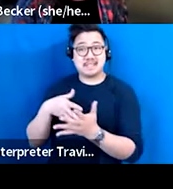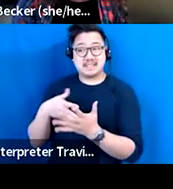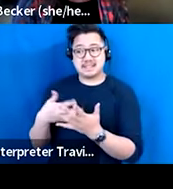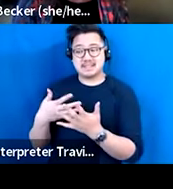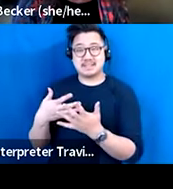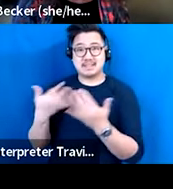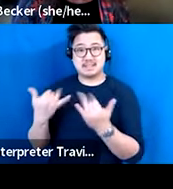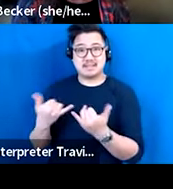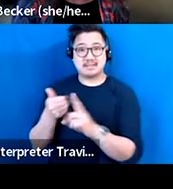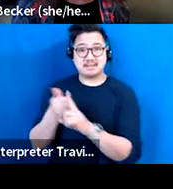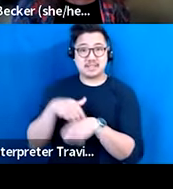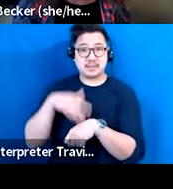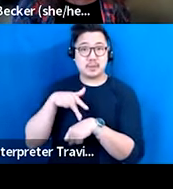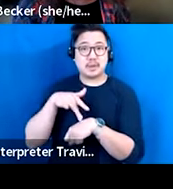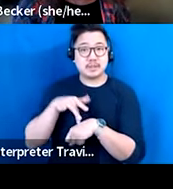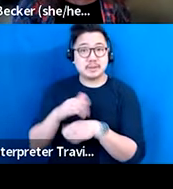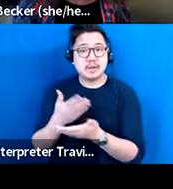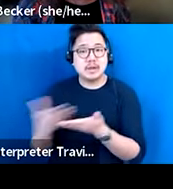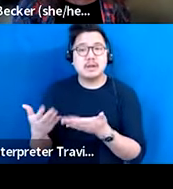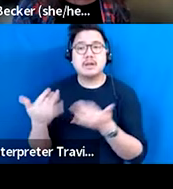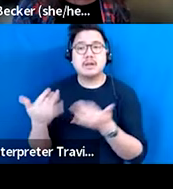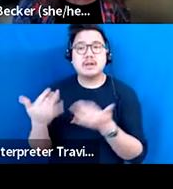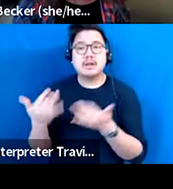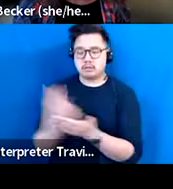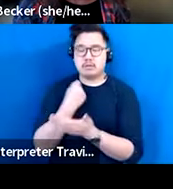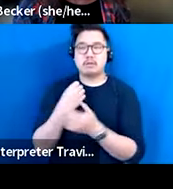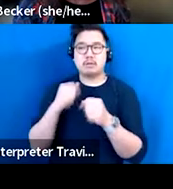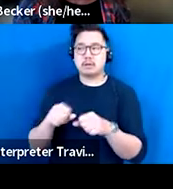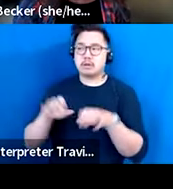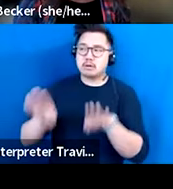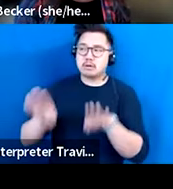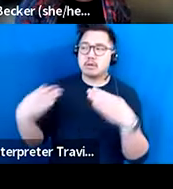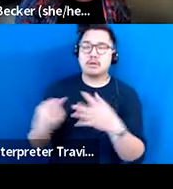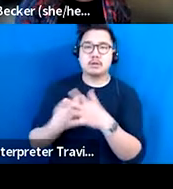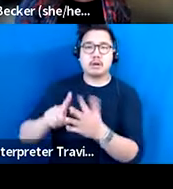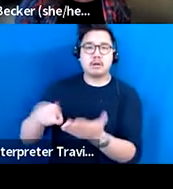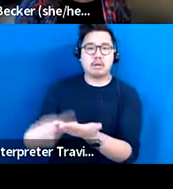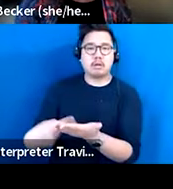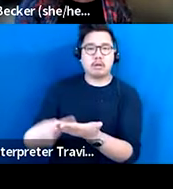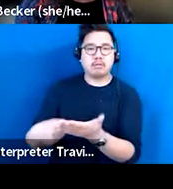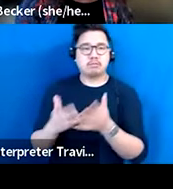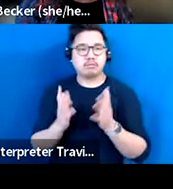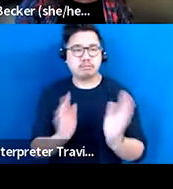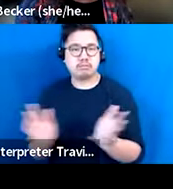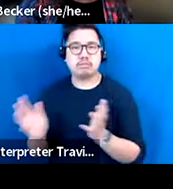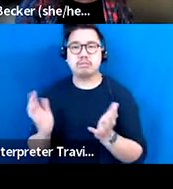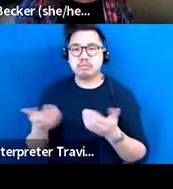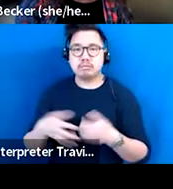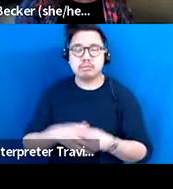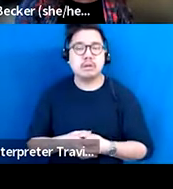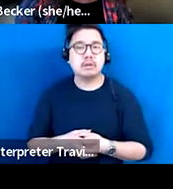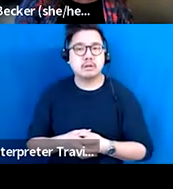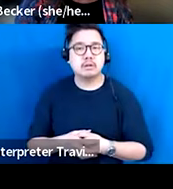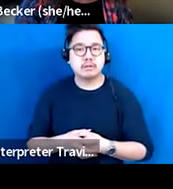opportunity to open up conversation. And I guess my mind always returns